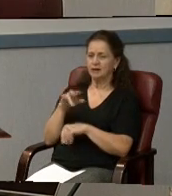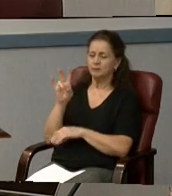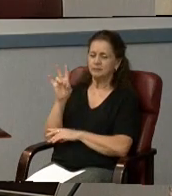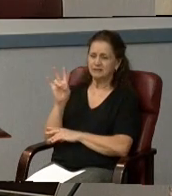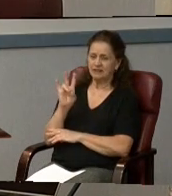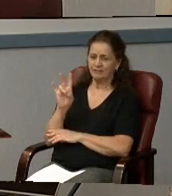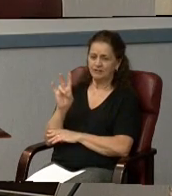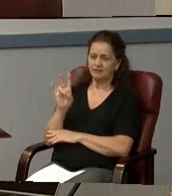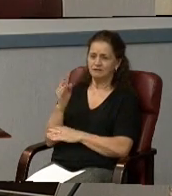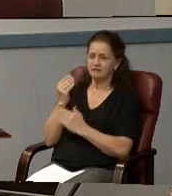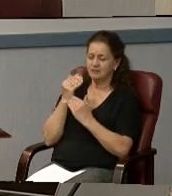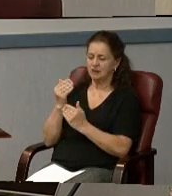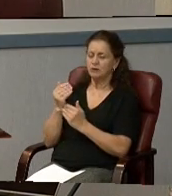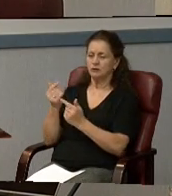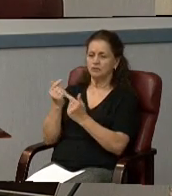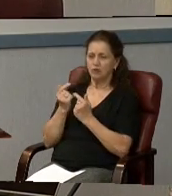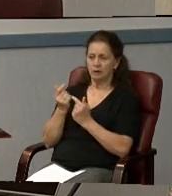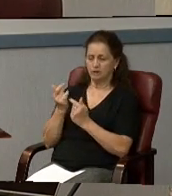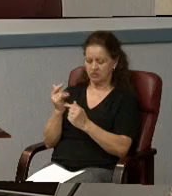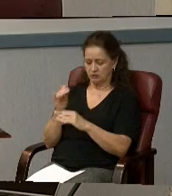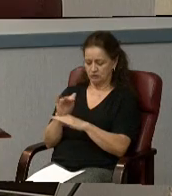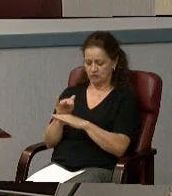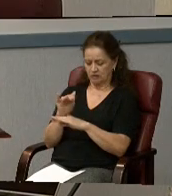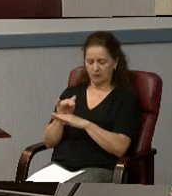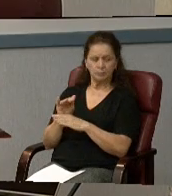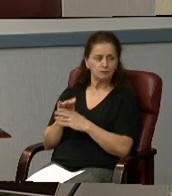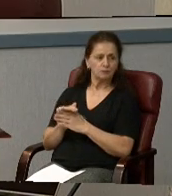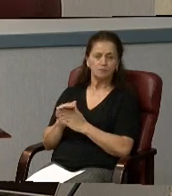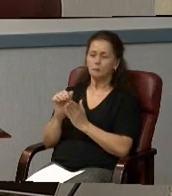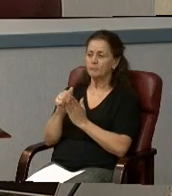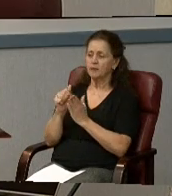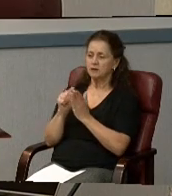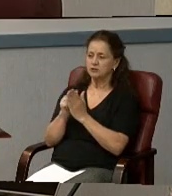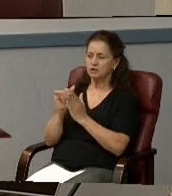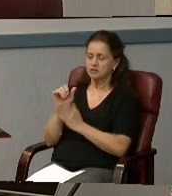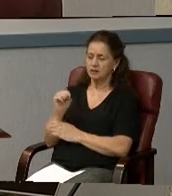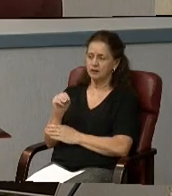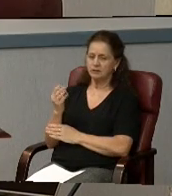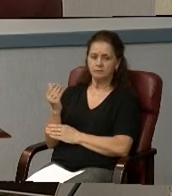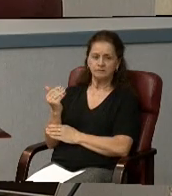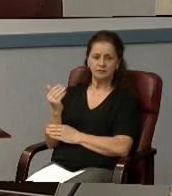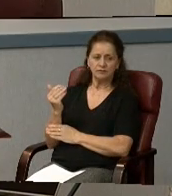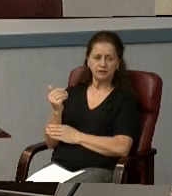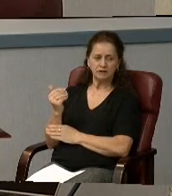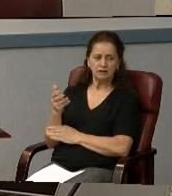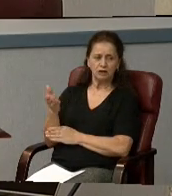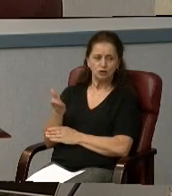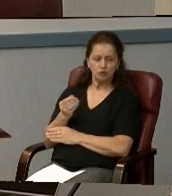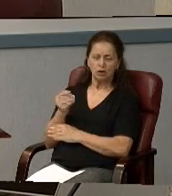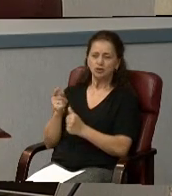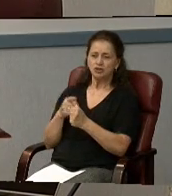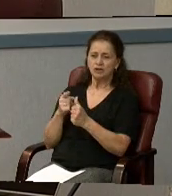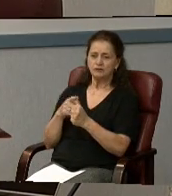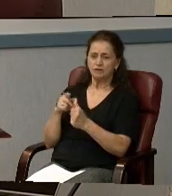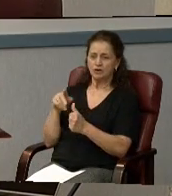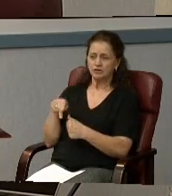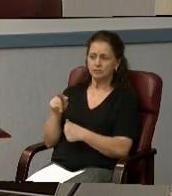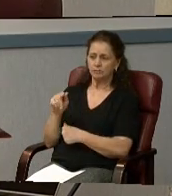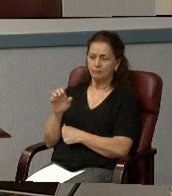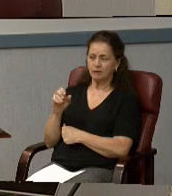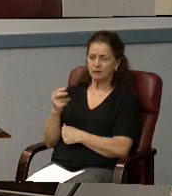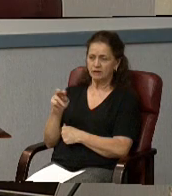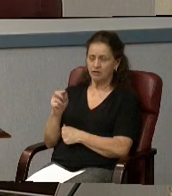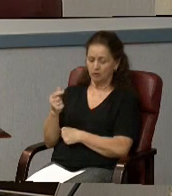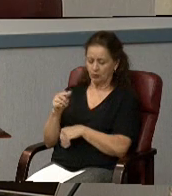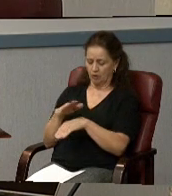Thank you for coming this evening. Agenda item number 15. The introduction and first public hearing on Ordinance